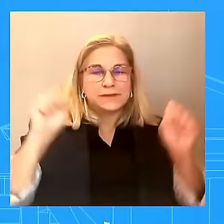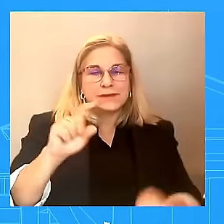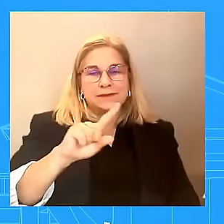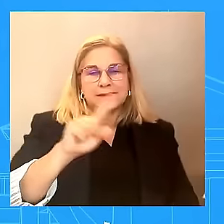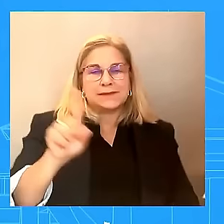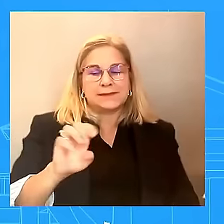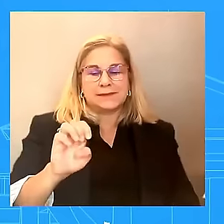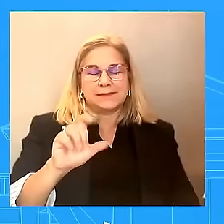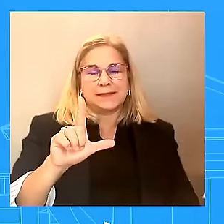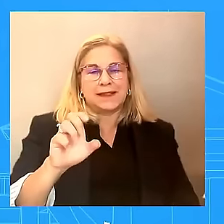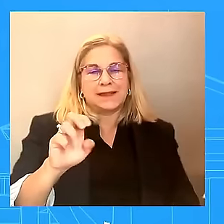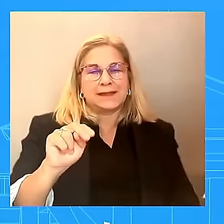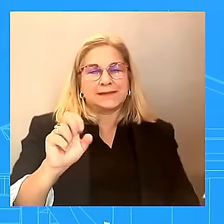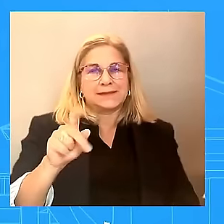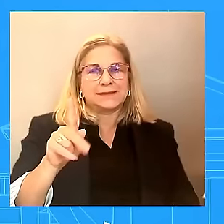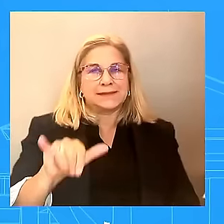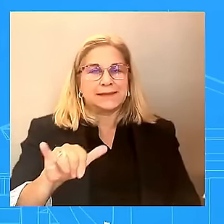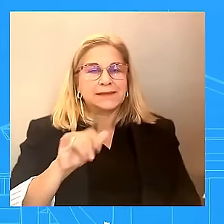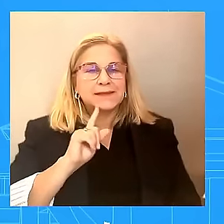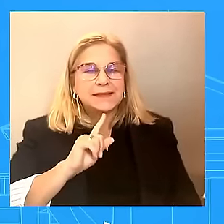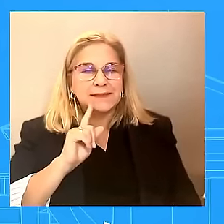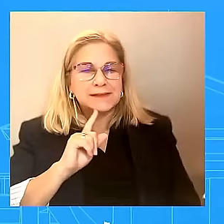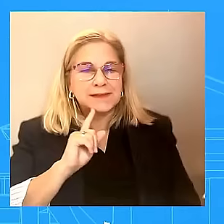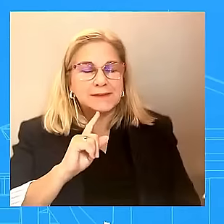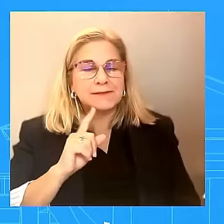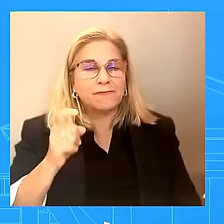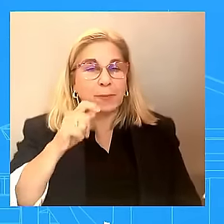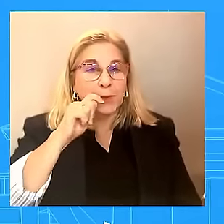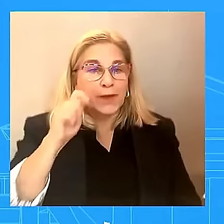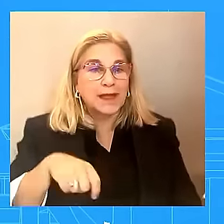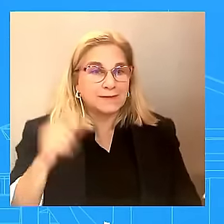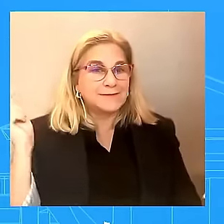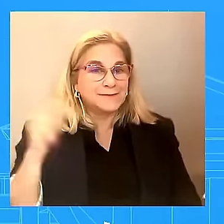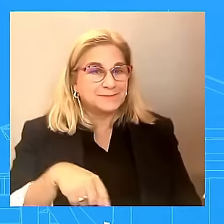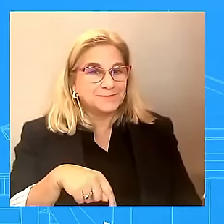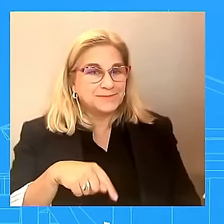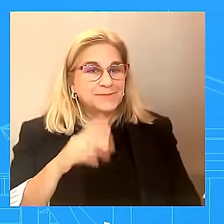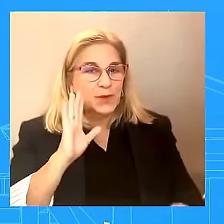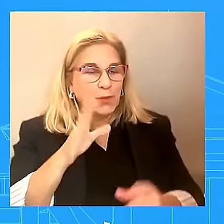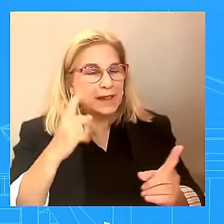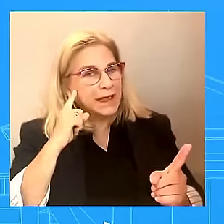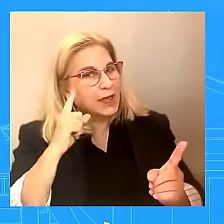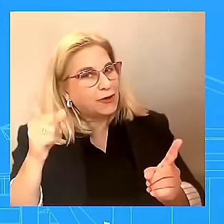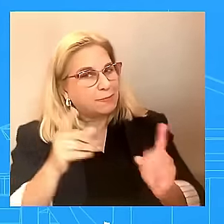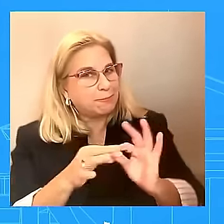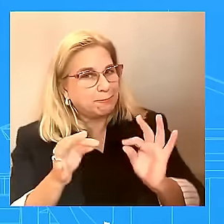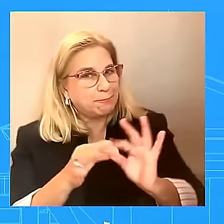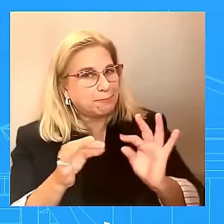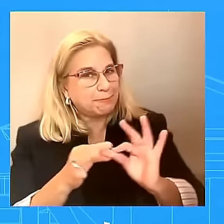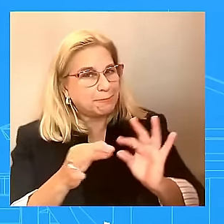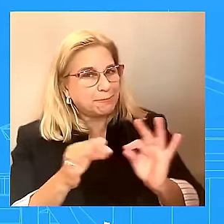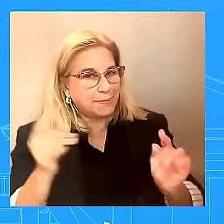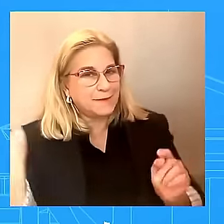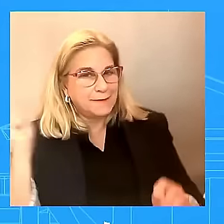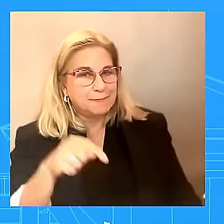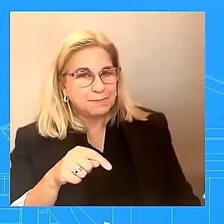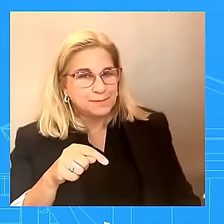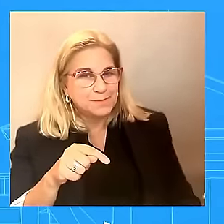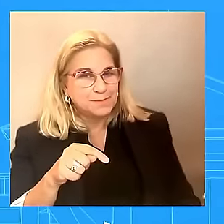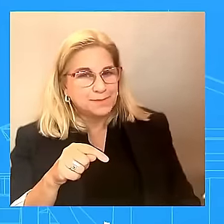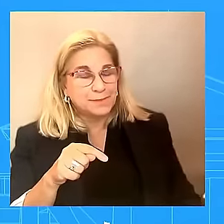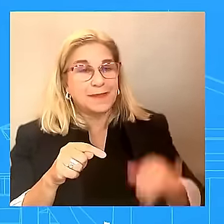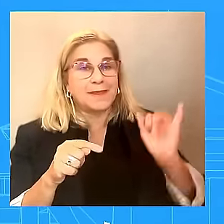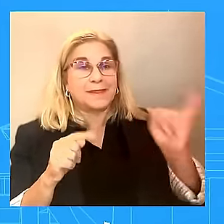so you'll have an opportunity to hear directly from both of them. I just don't have anything beyond that. There's no announcement that I would expect coming out of this.